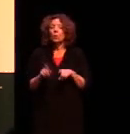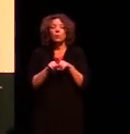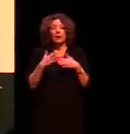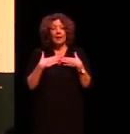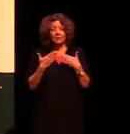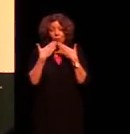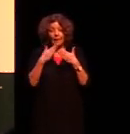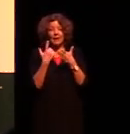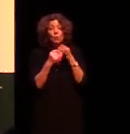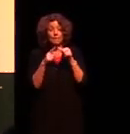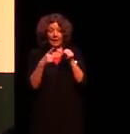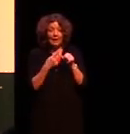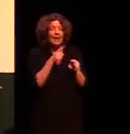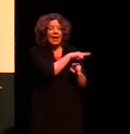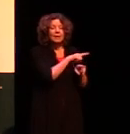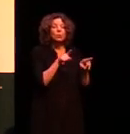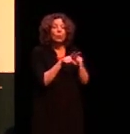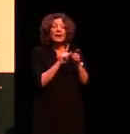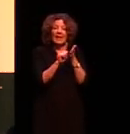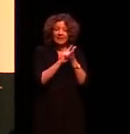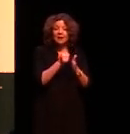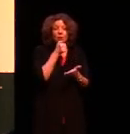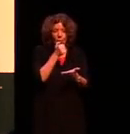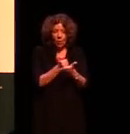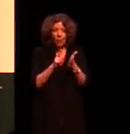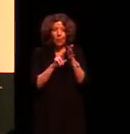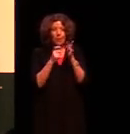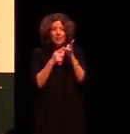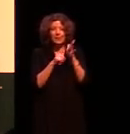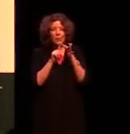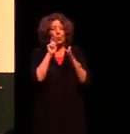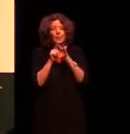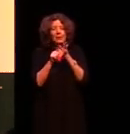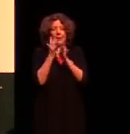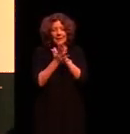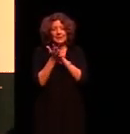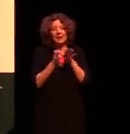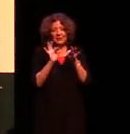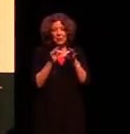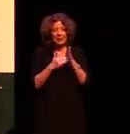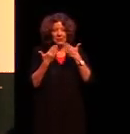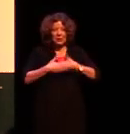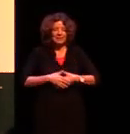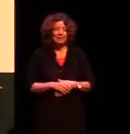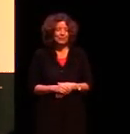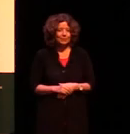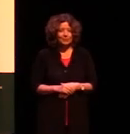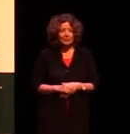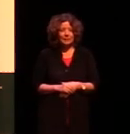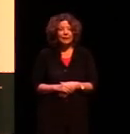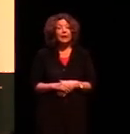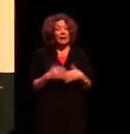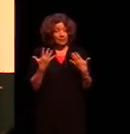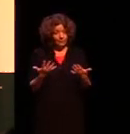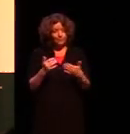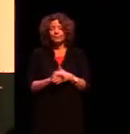like to thank Rebecca and later Nicole who will be doing the sign interpreting tonight. So at